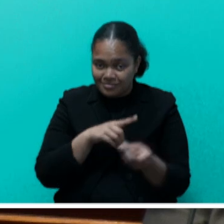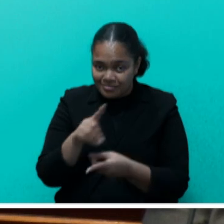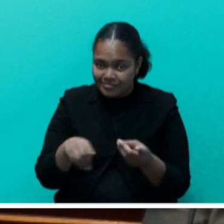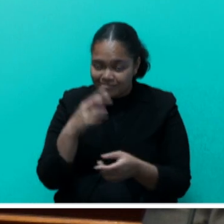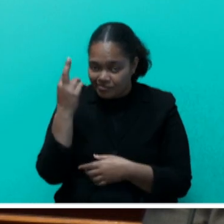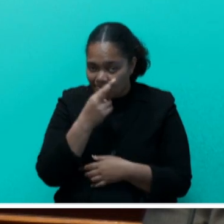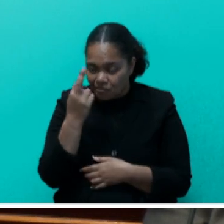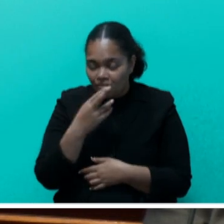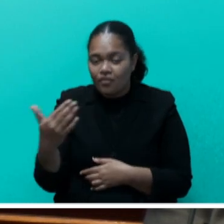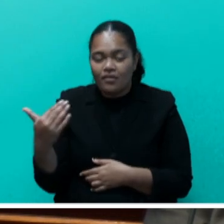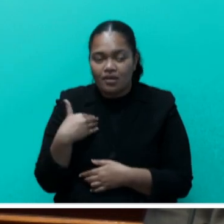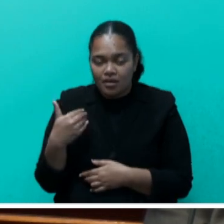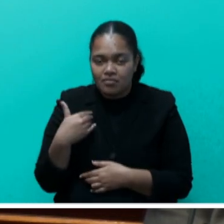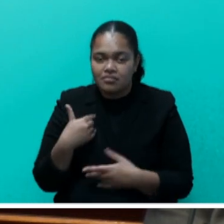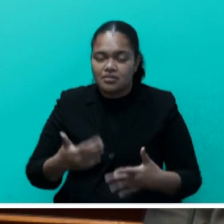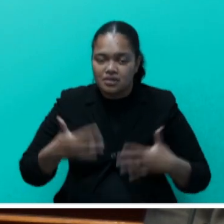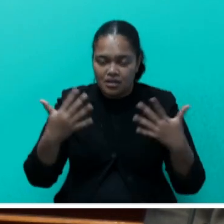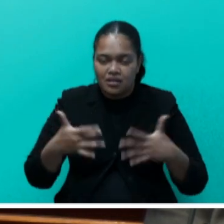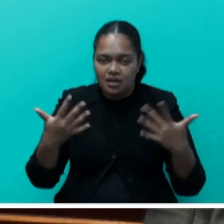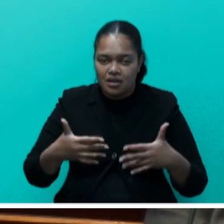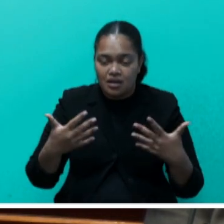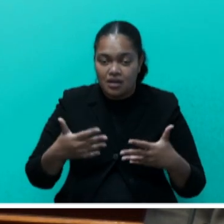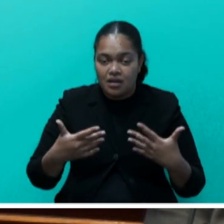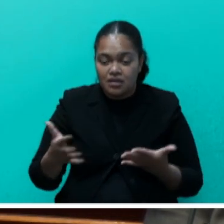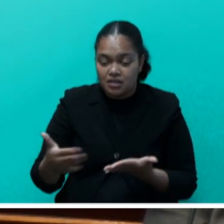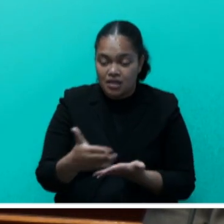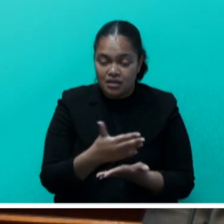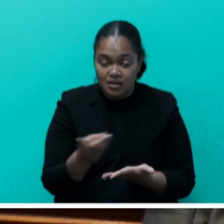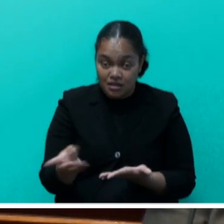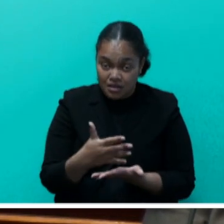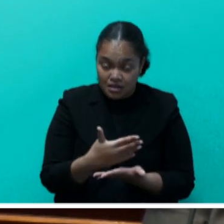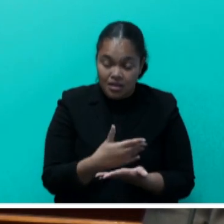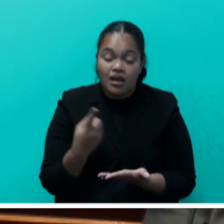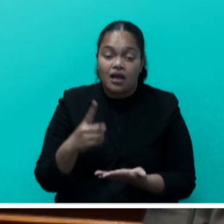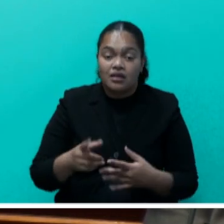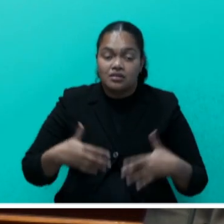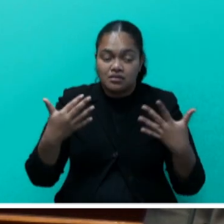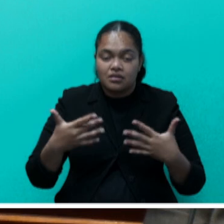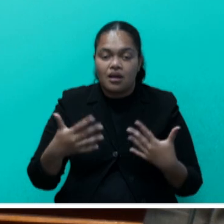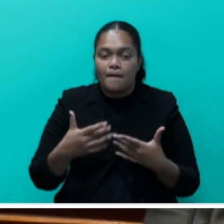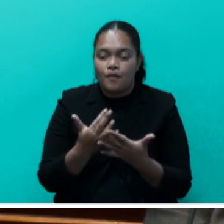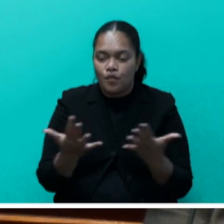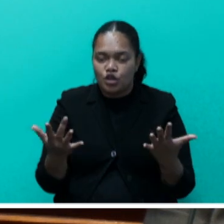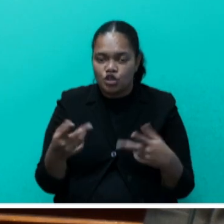health, data and statistics, science and technology, populations and partnerships.